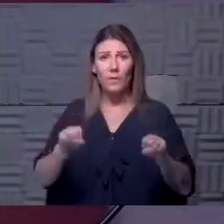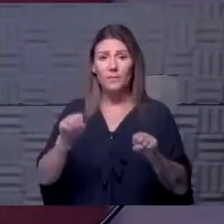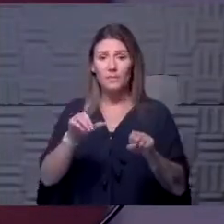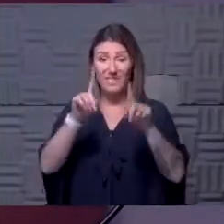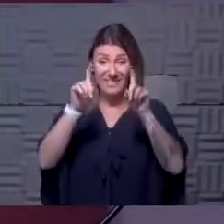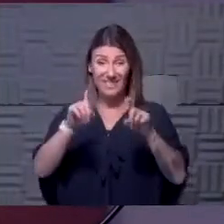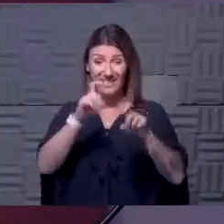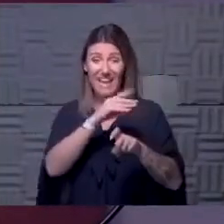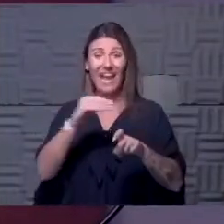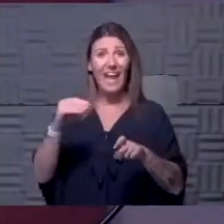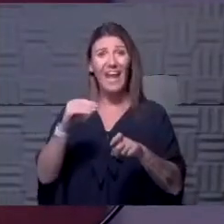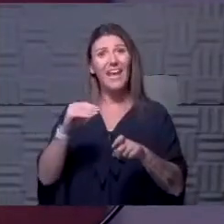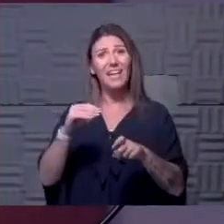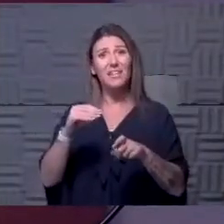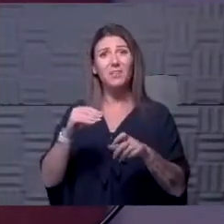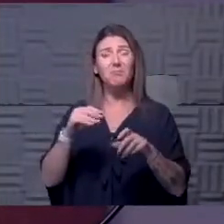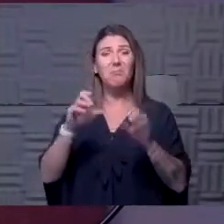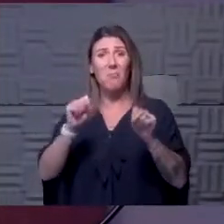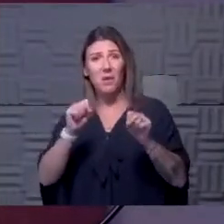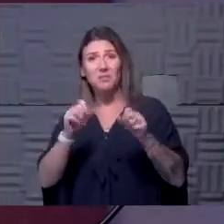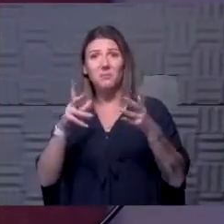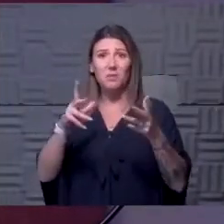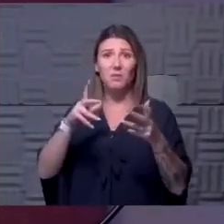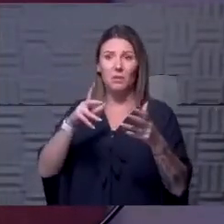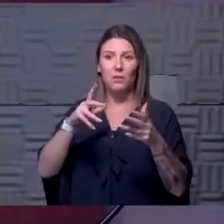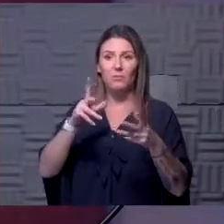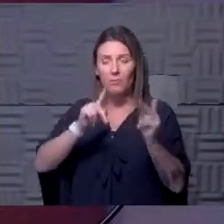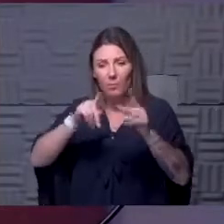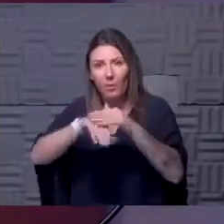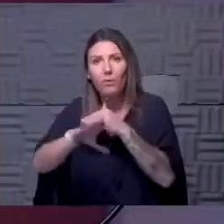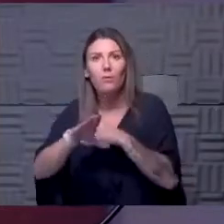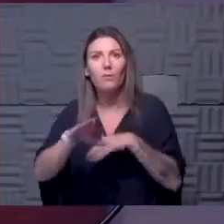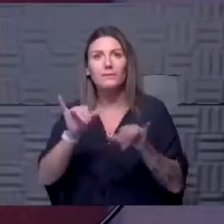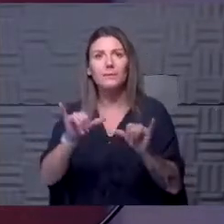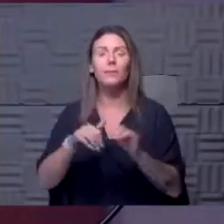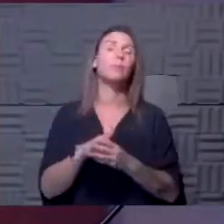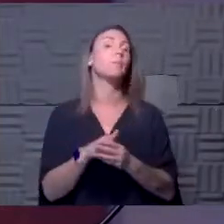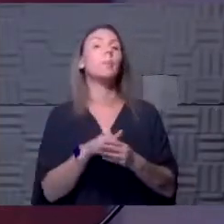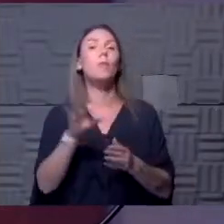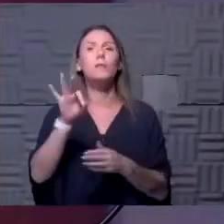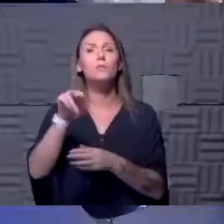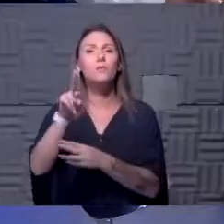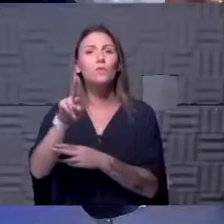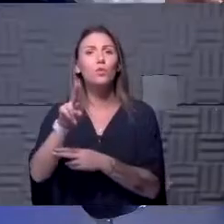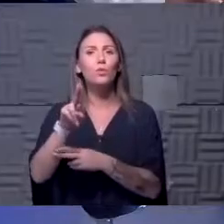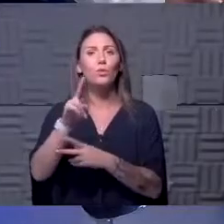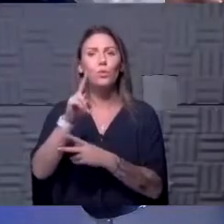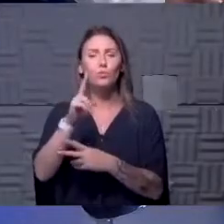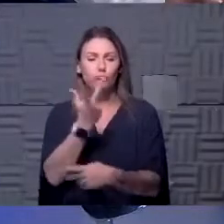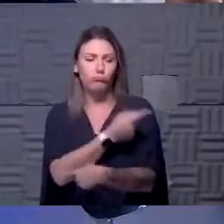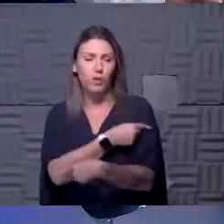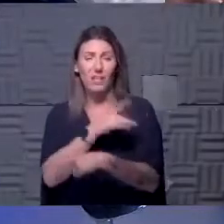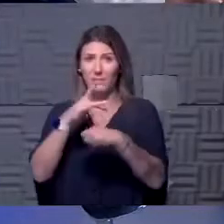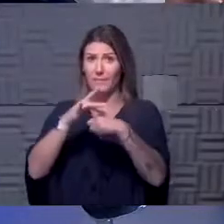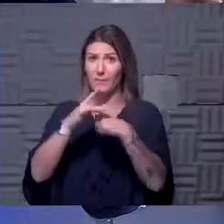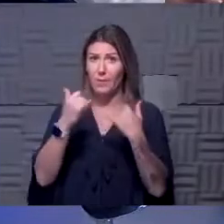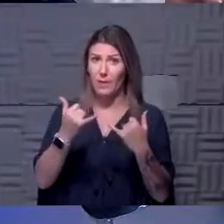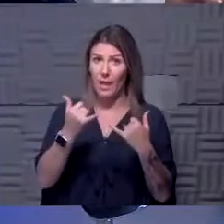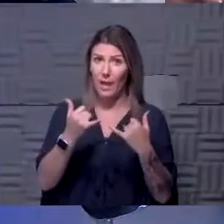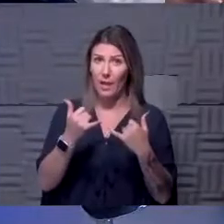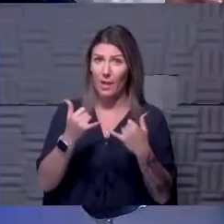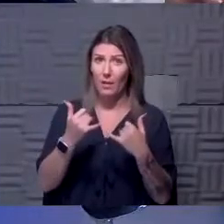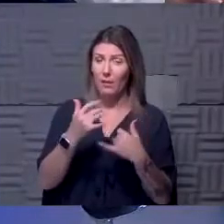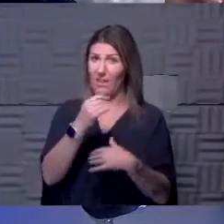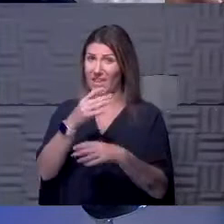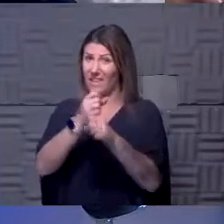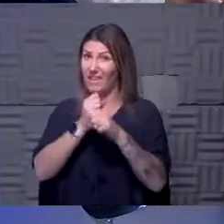capacity, I'm a little bit concerned about as we enter flu season, no doubt. So is the flu vaccine, or the flu shot, is it available now? And should